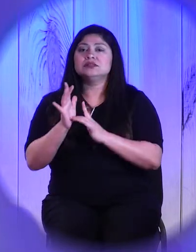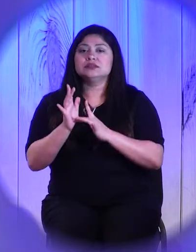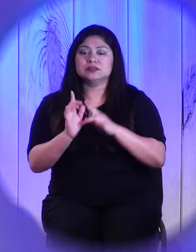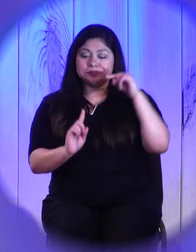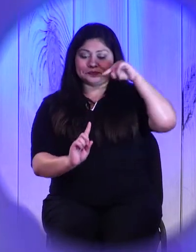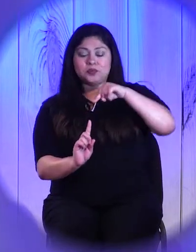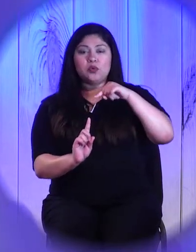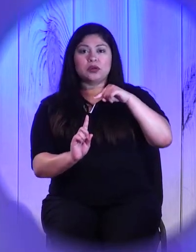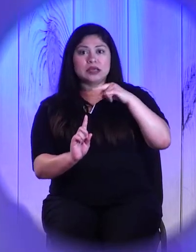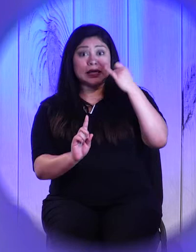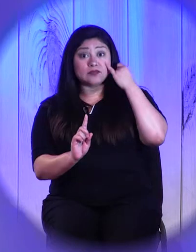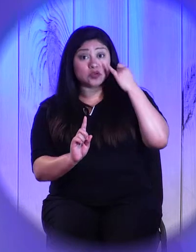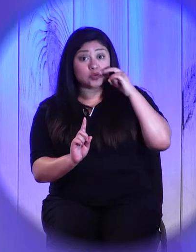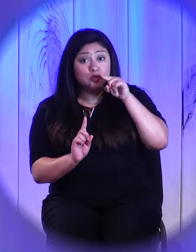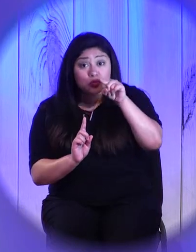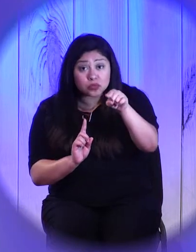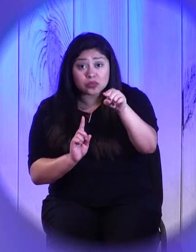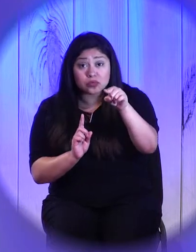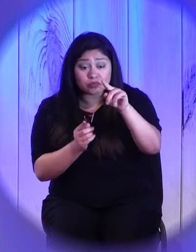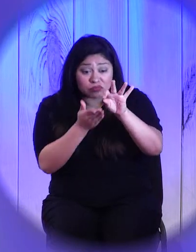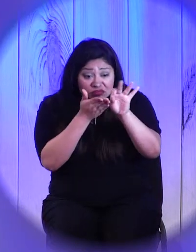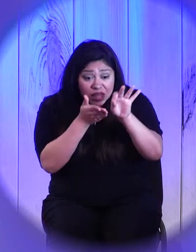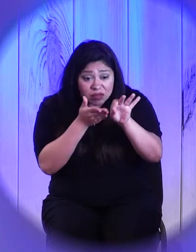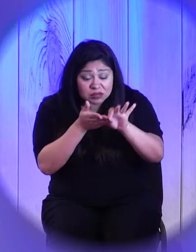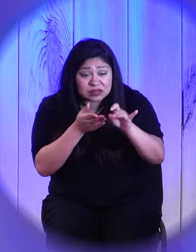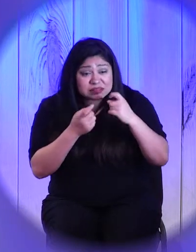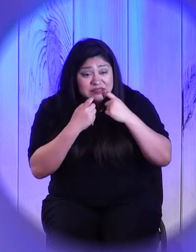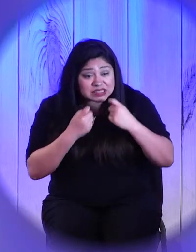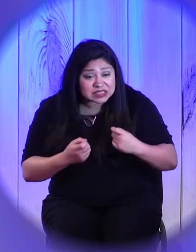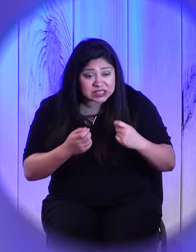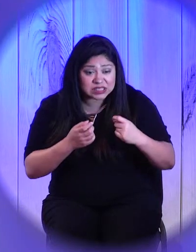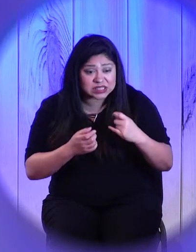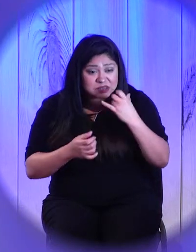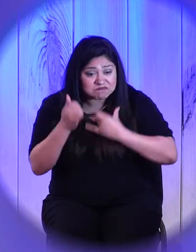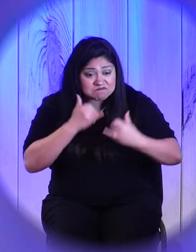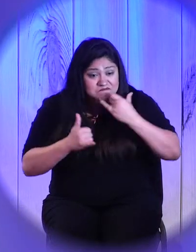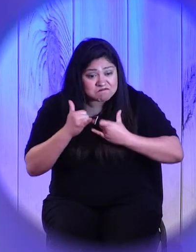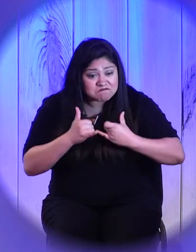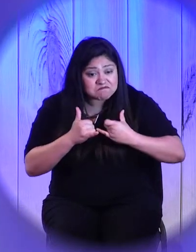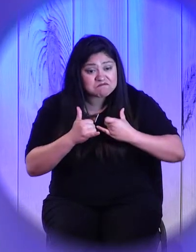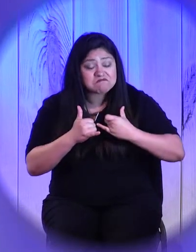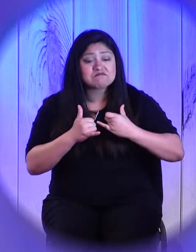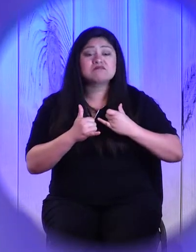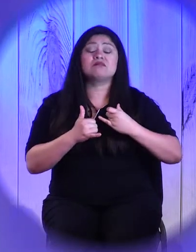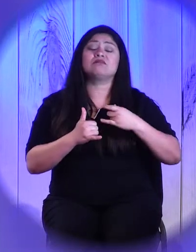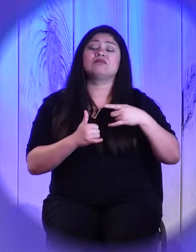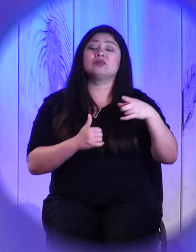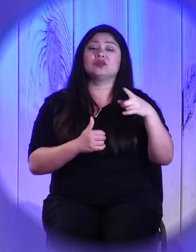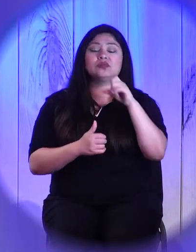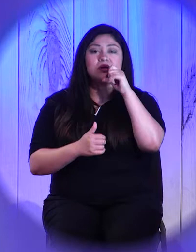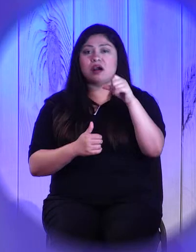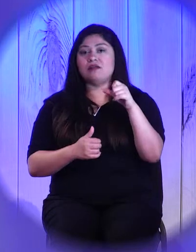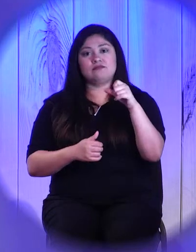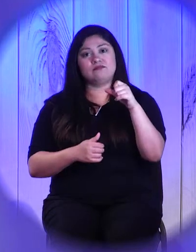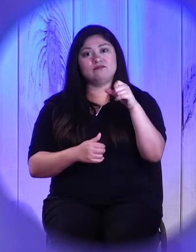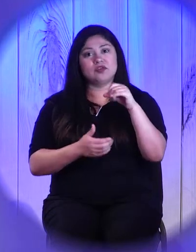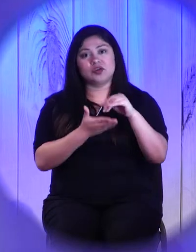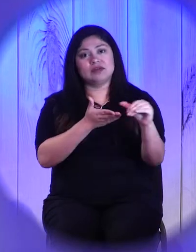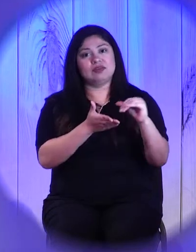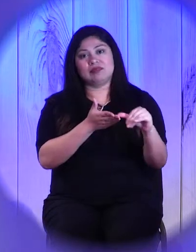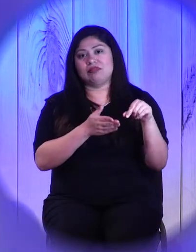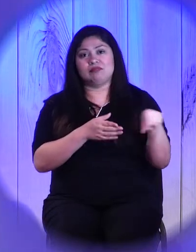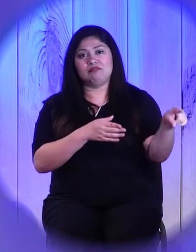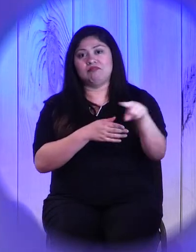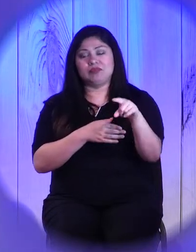are keeping count, you're doing this wrong. You aren't actually forgiving them. People who keep keeping score,